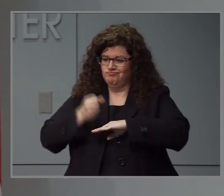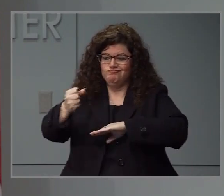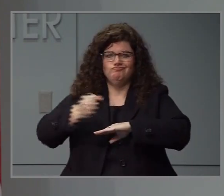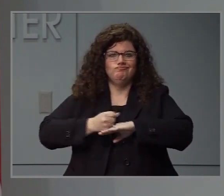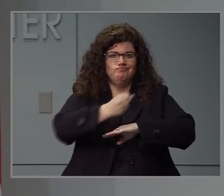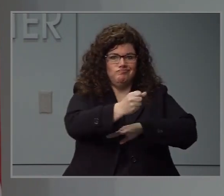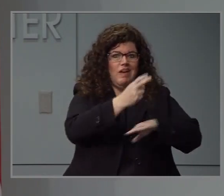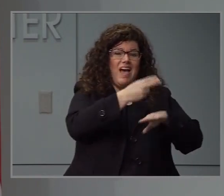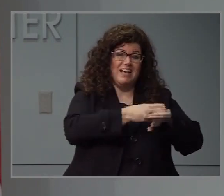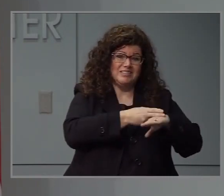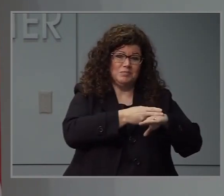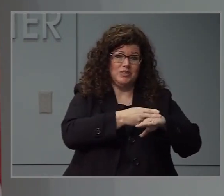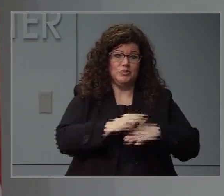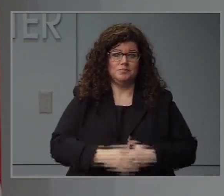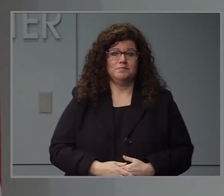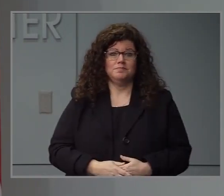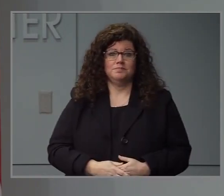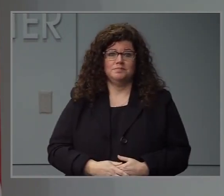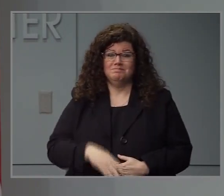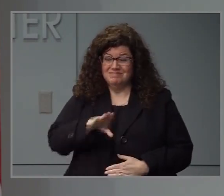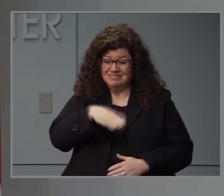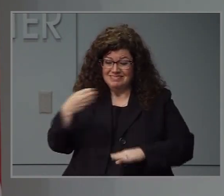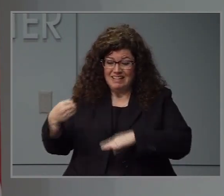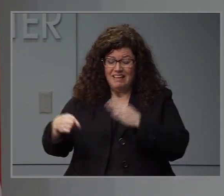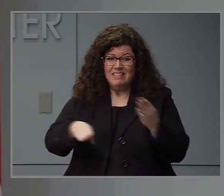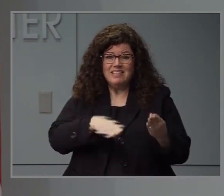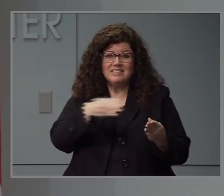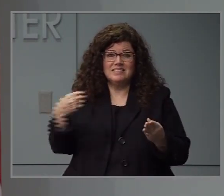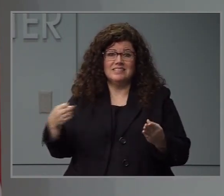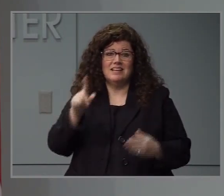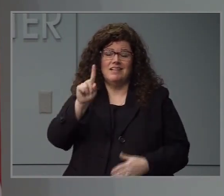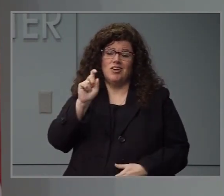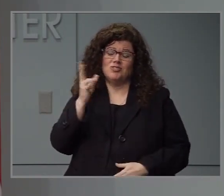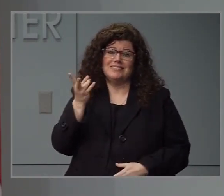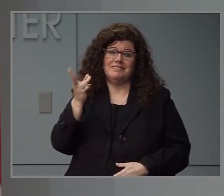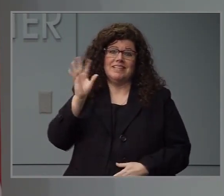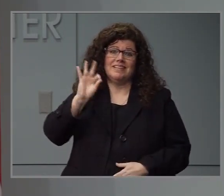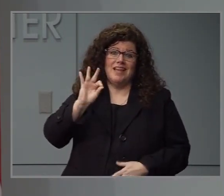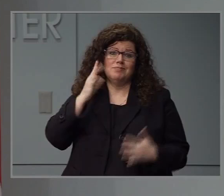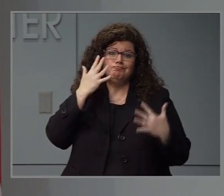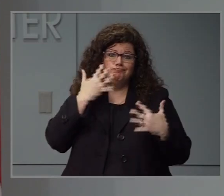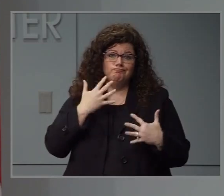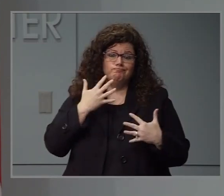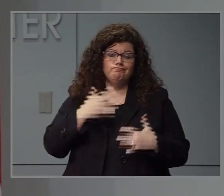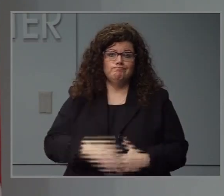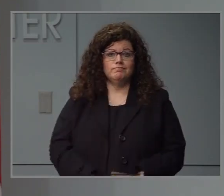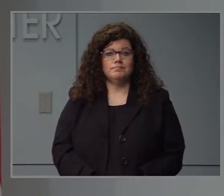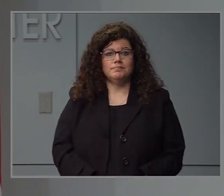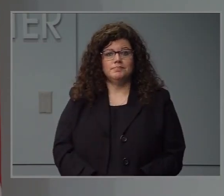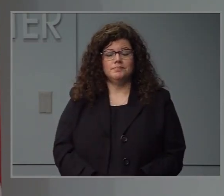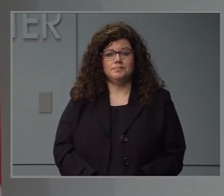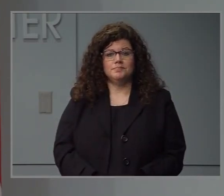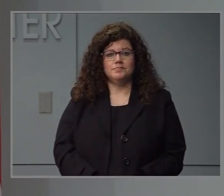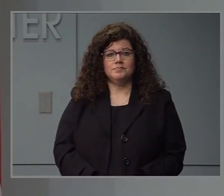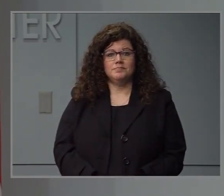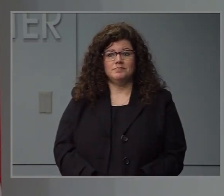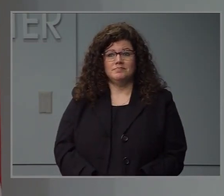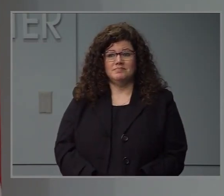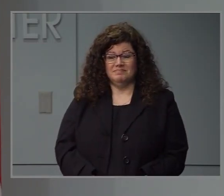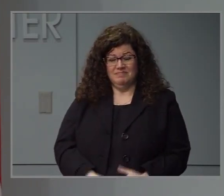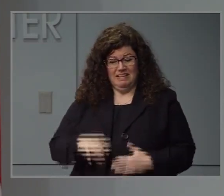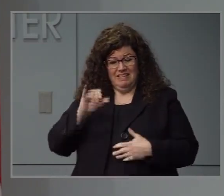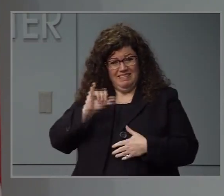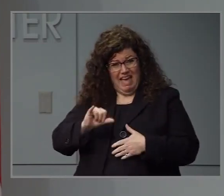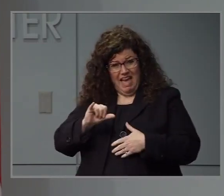and sadly, there have been 179 deaths. To put that last number into